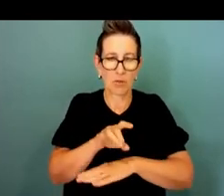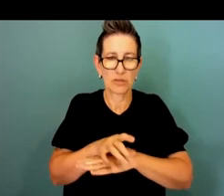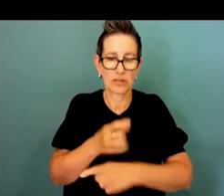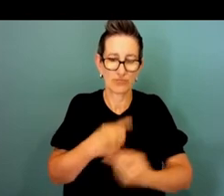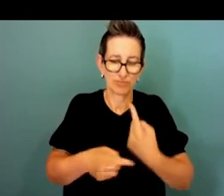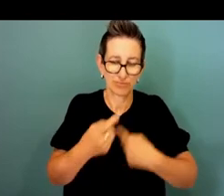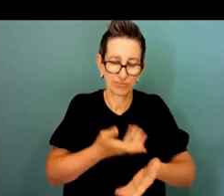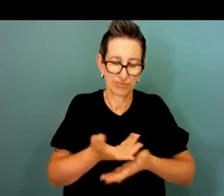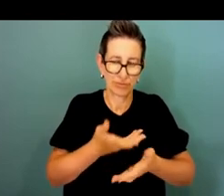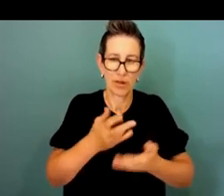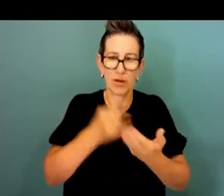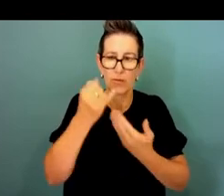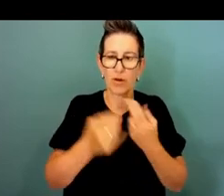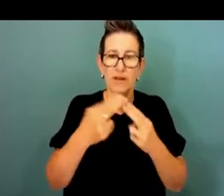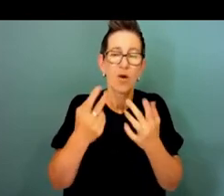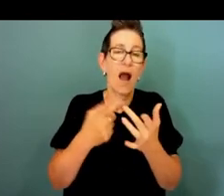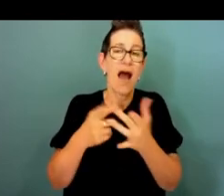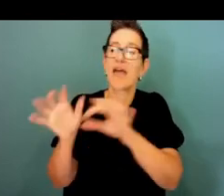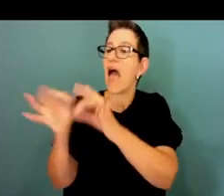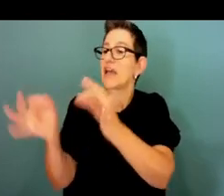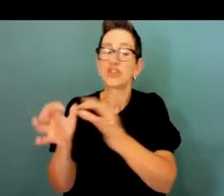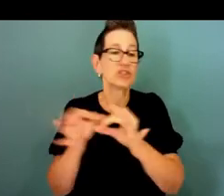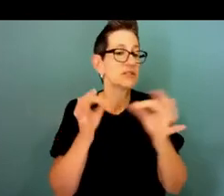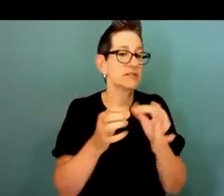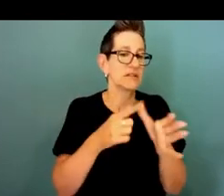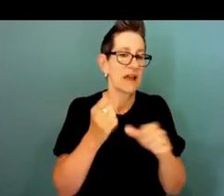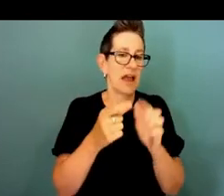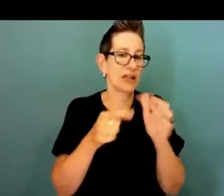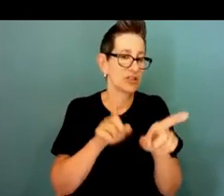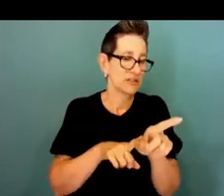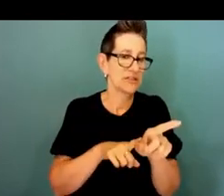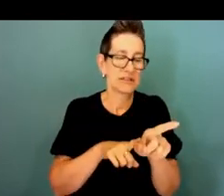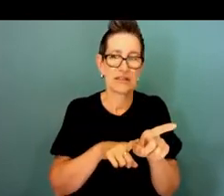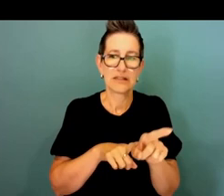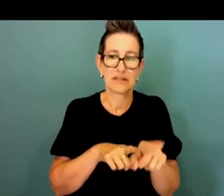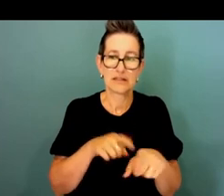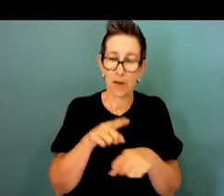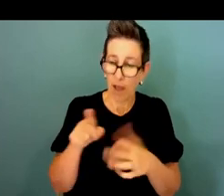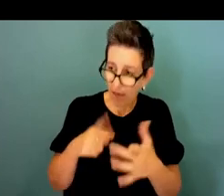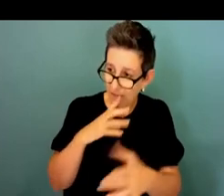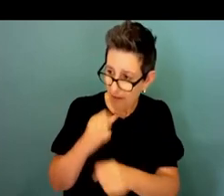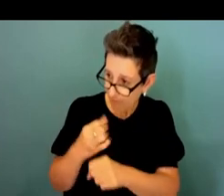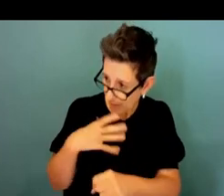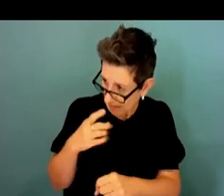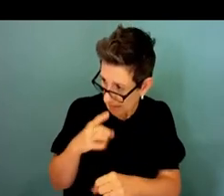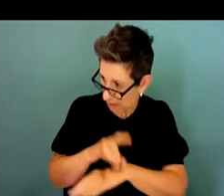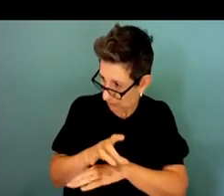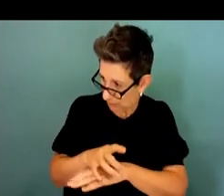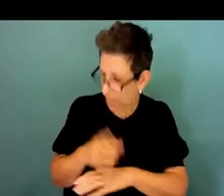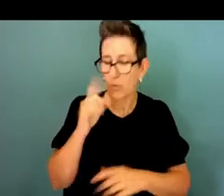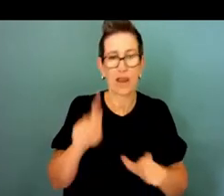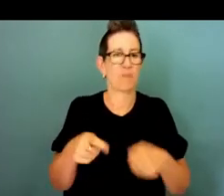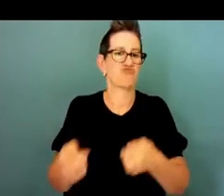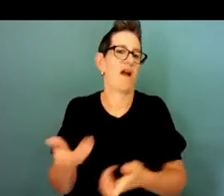APS agencies that have priorities that need to access the use of an in-house service so providing those consultancy services